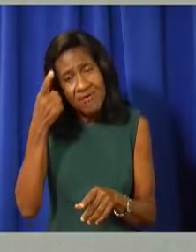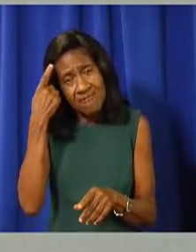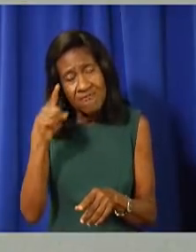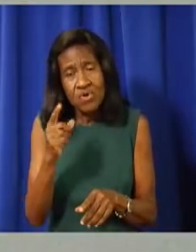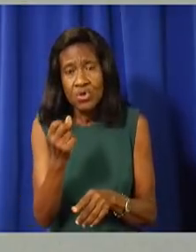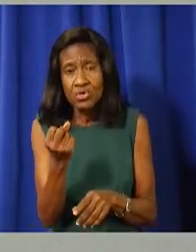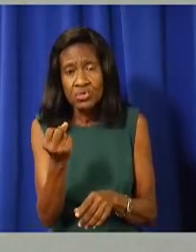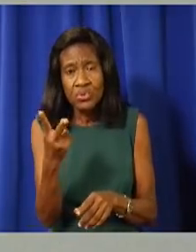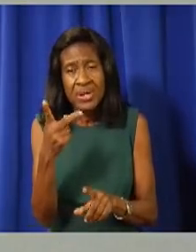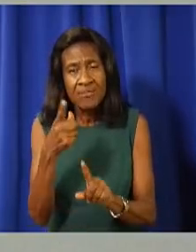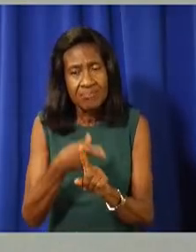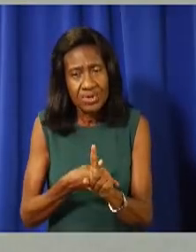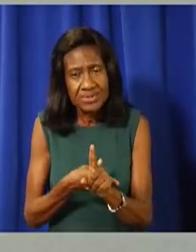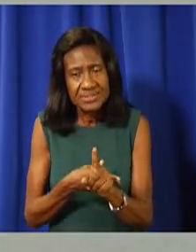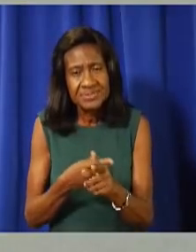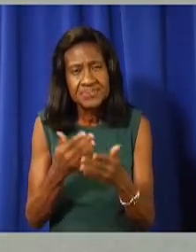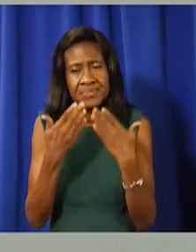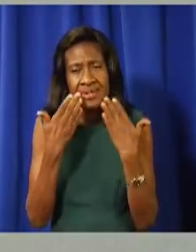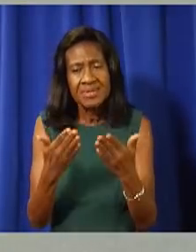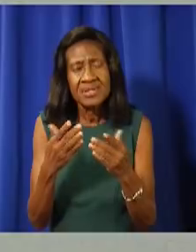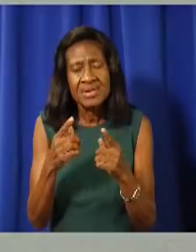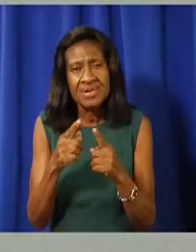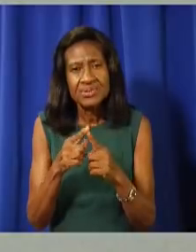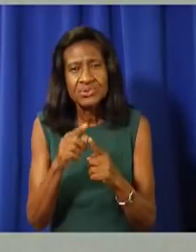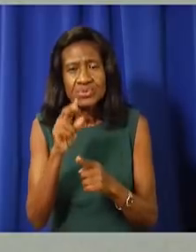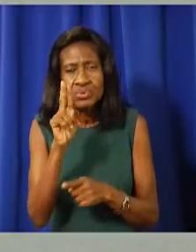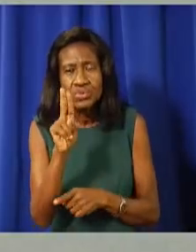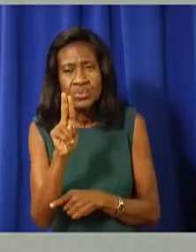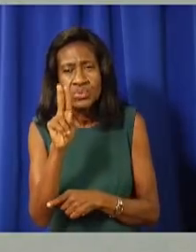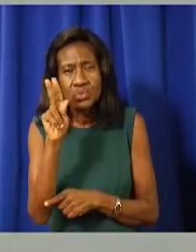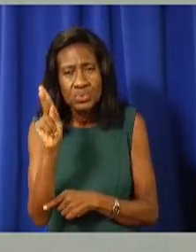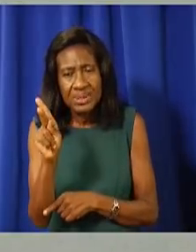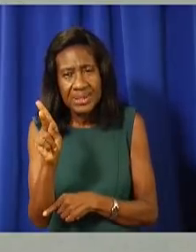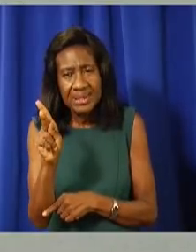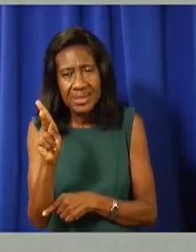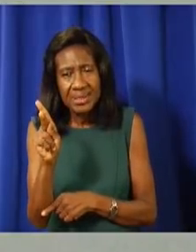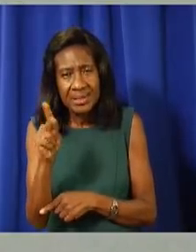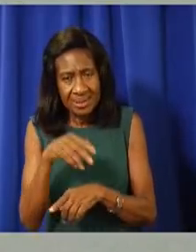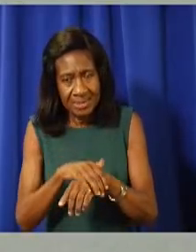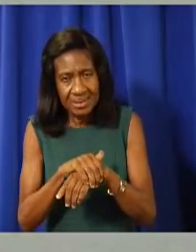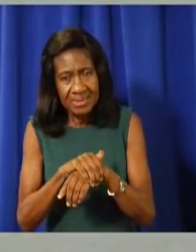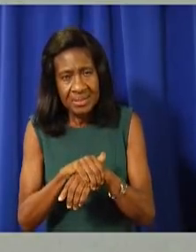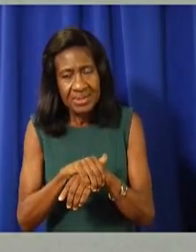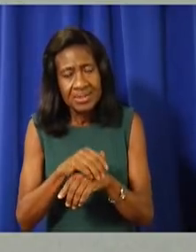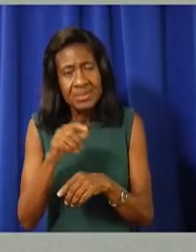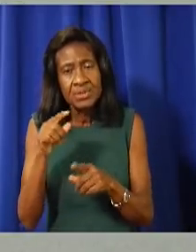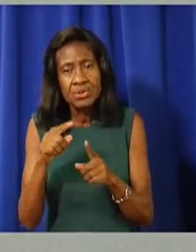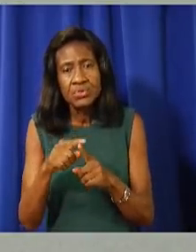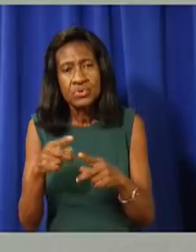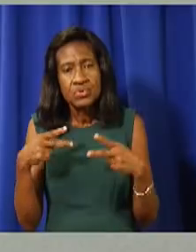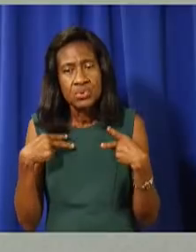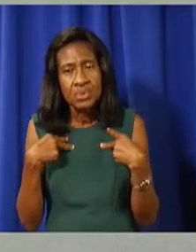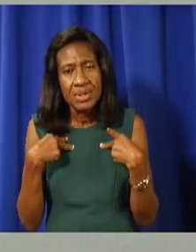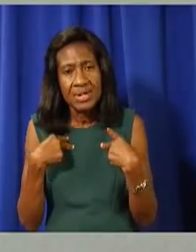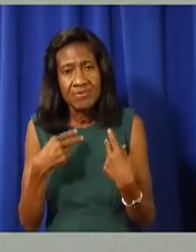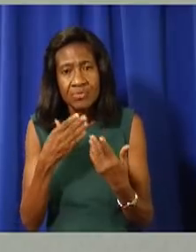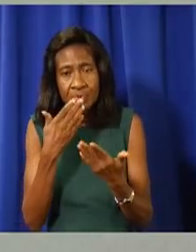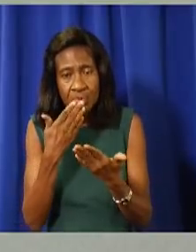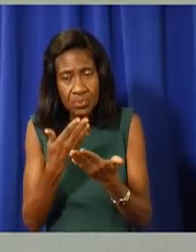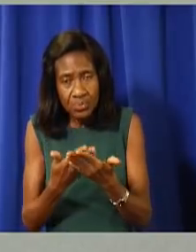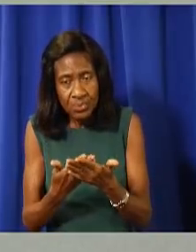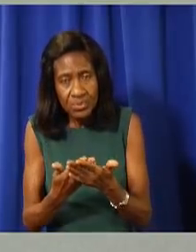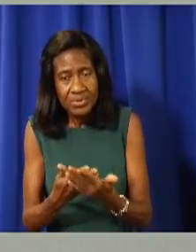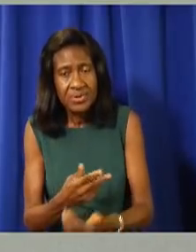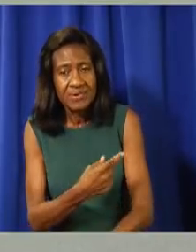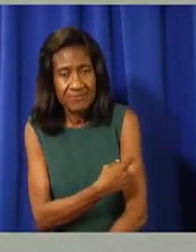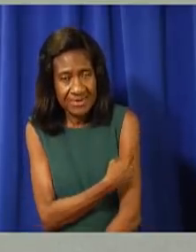to the UK to have highly effective vaccines. At some point we do need to let the vaccines do their job.